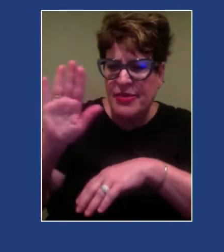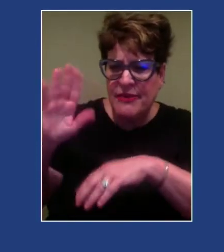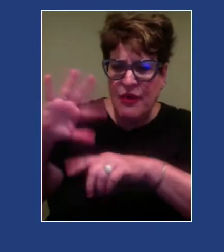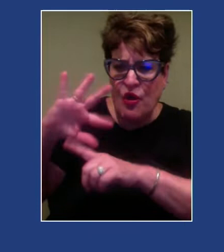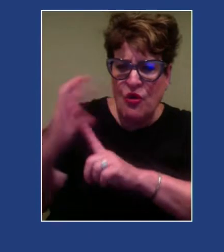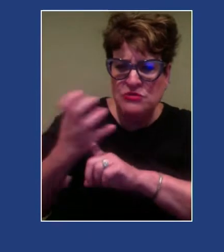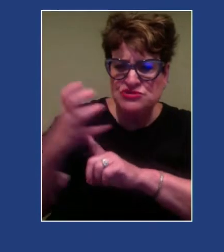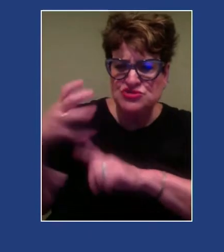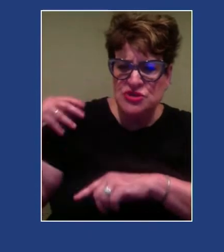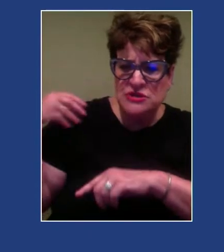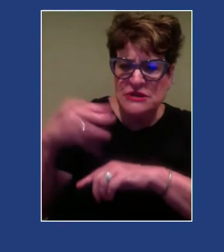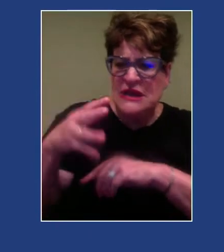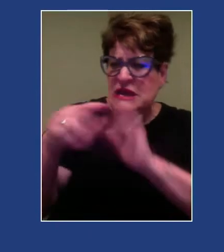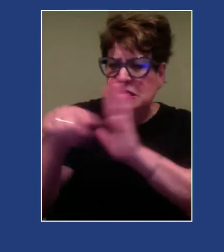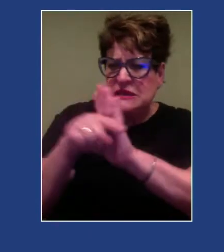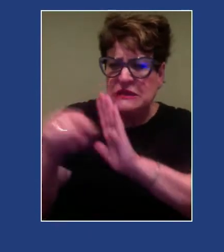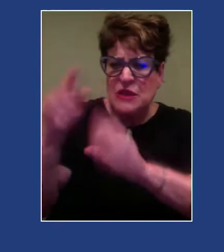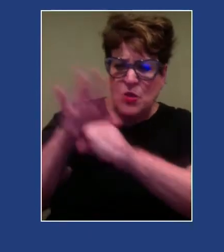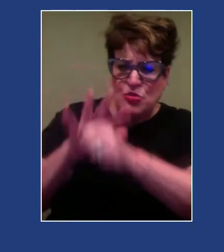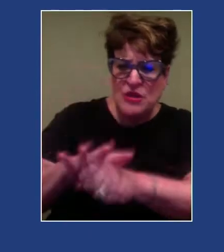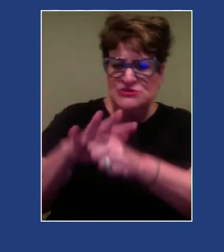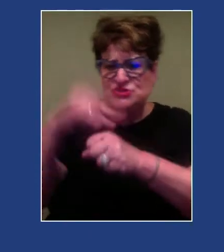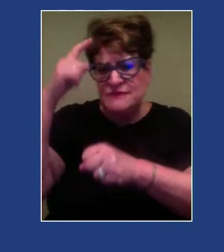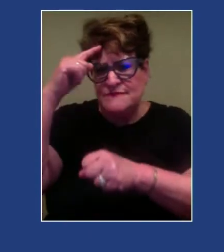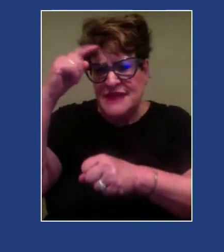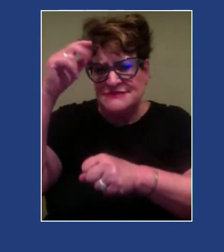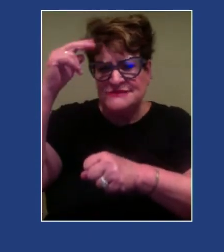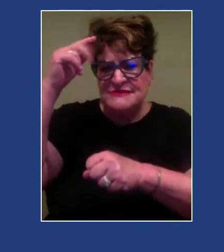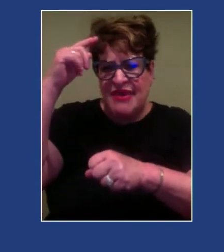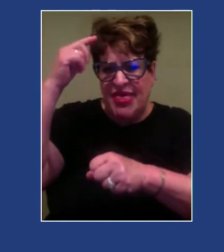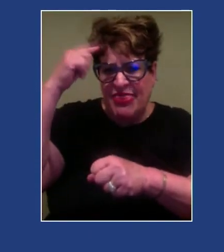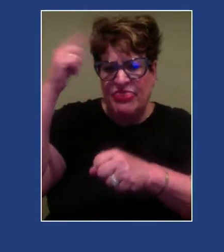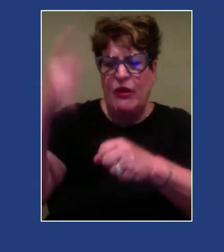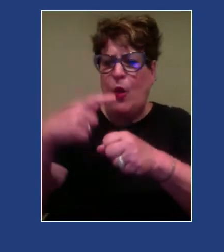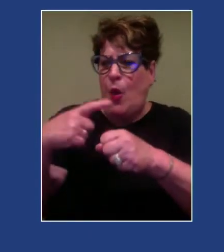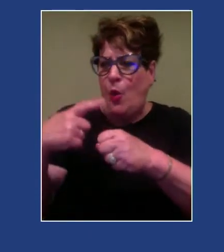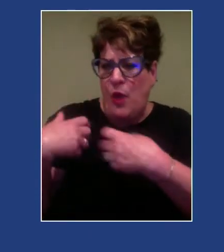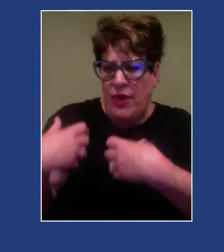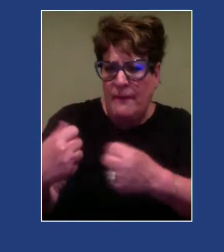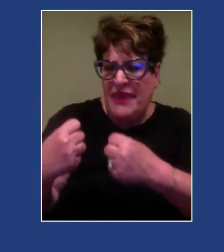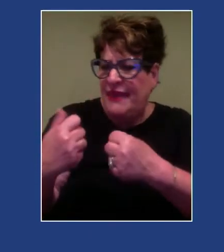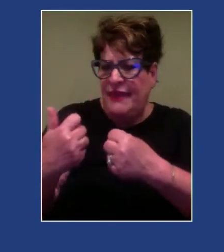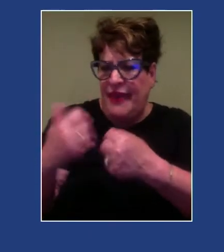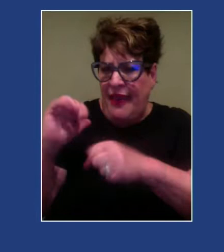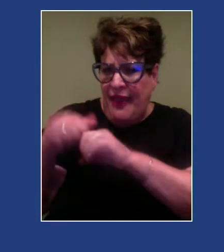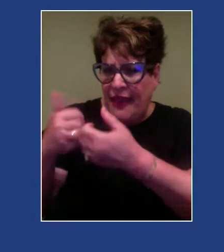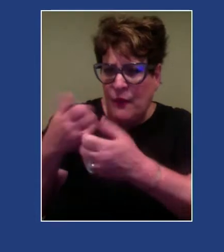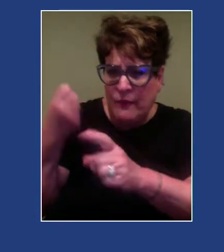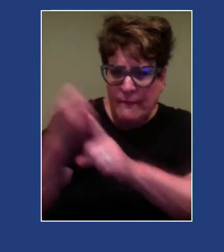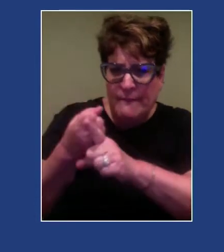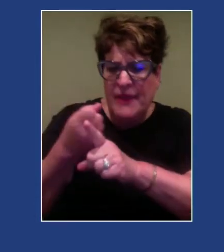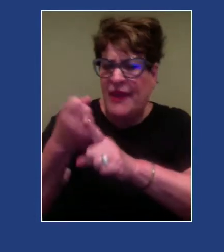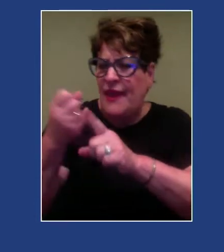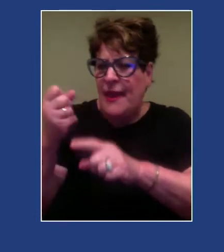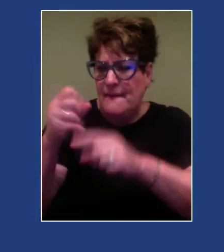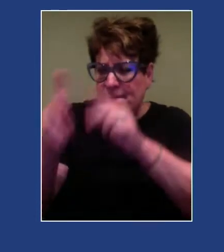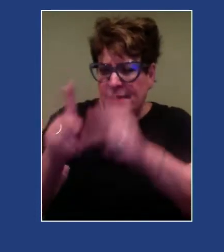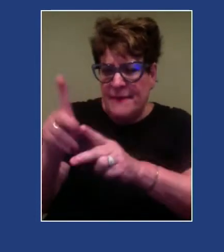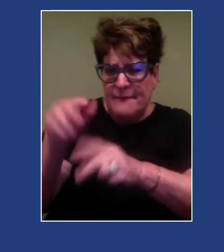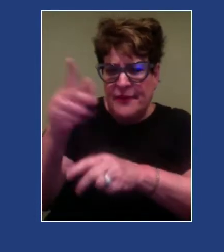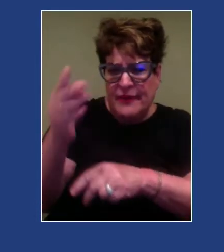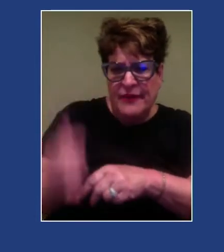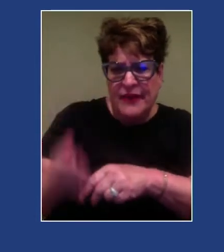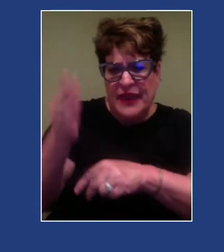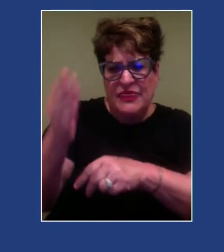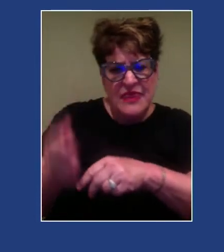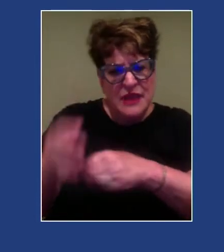negative influence of oppression on mental health and well-being. We have to understand the individuals in the context of their social